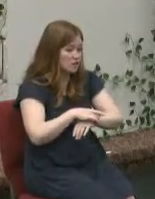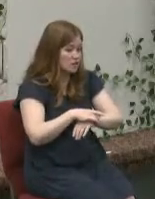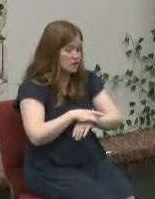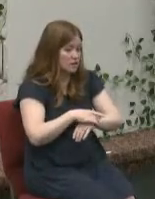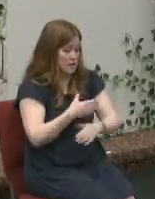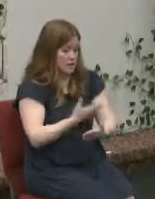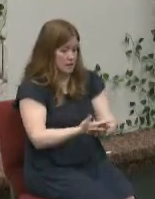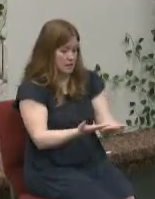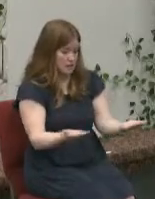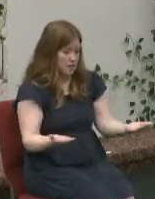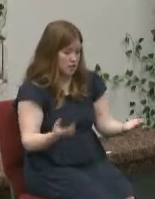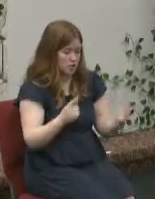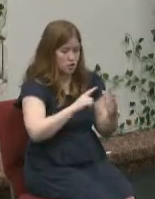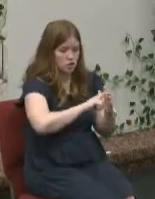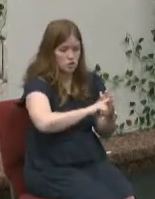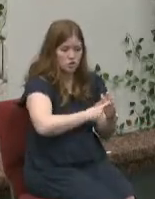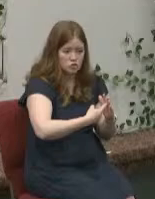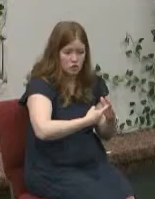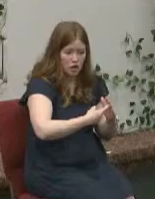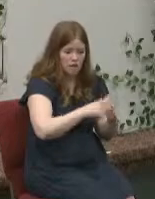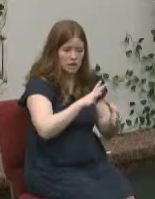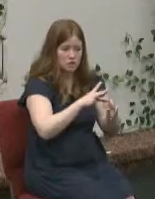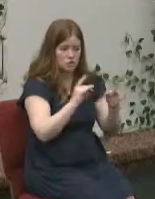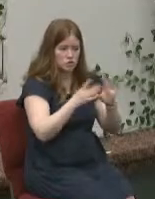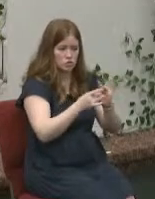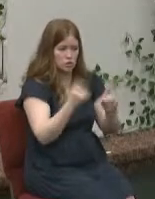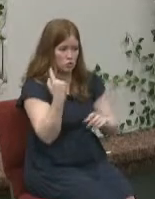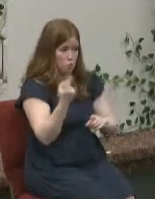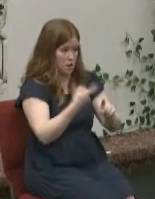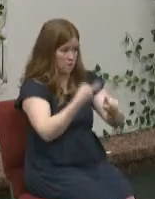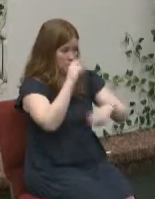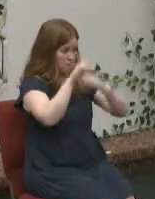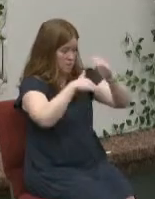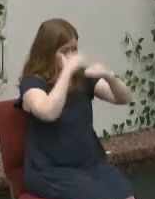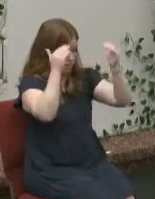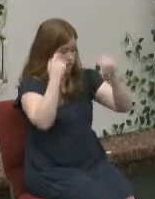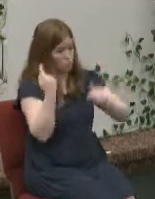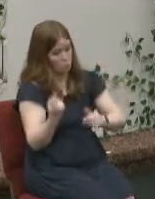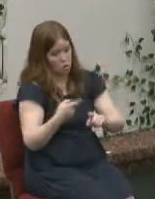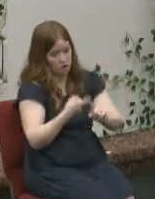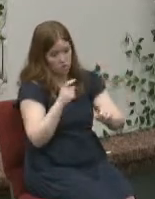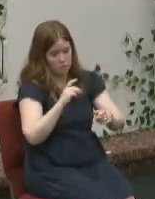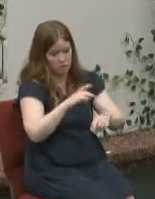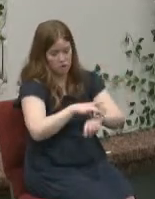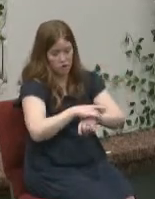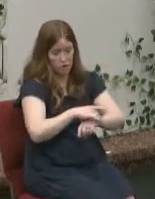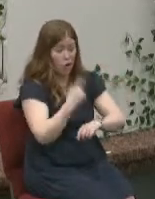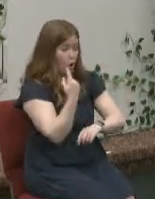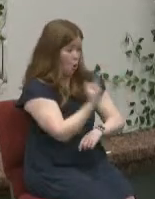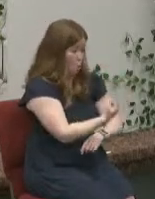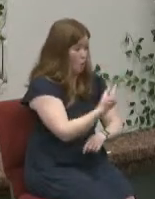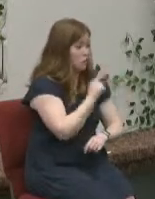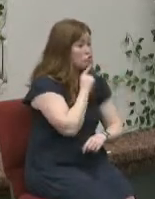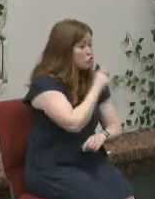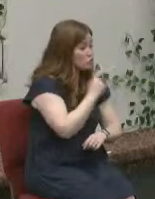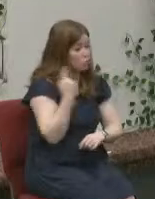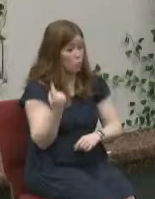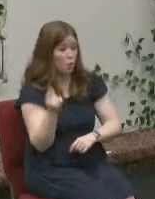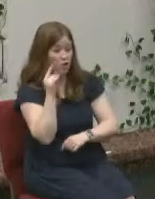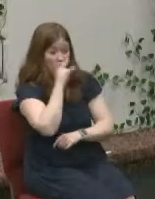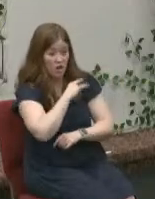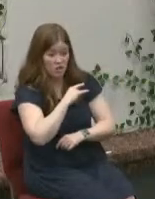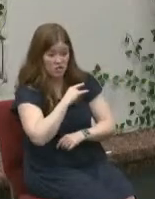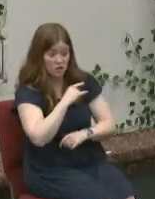are origin stories in and of themselves one is from heaven and one is from earth one is true and one is fault and although they have the same